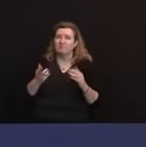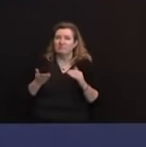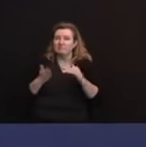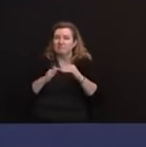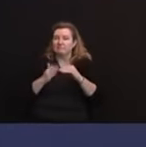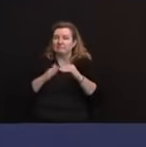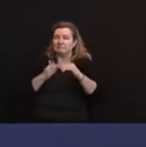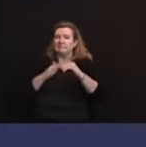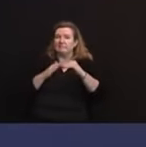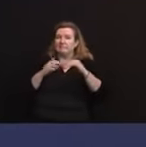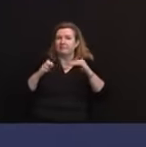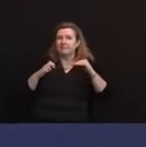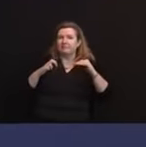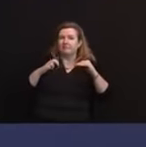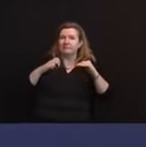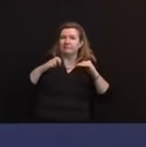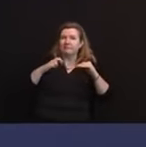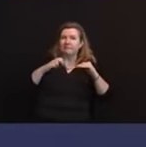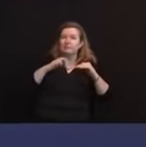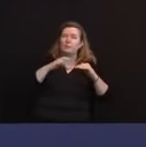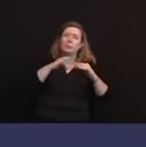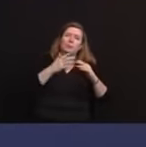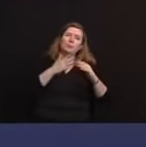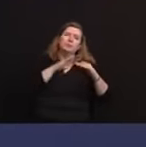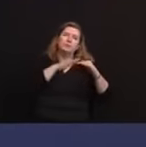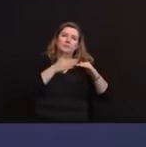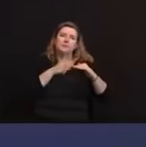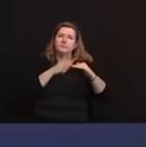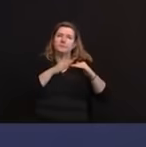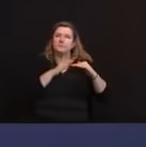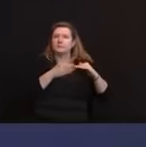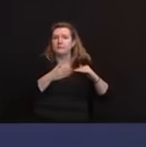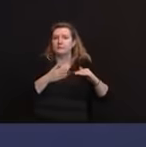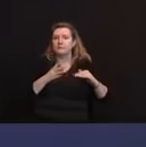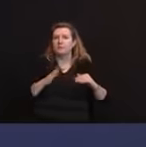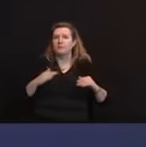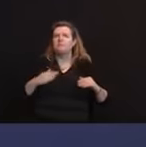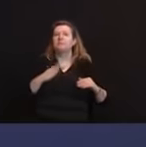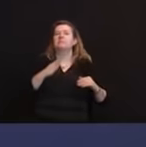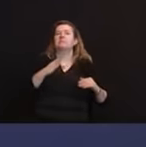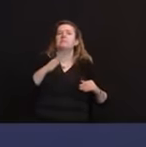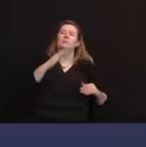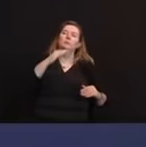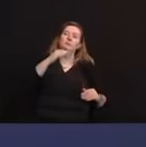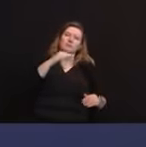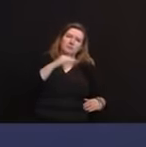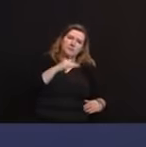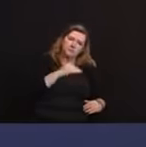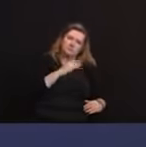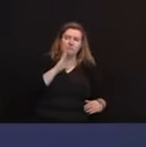again, the lead lag components here and elements of it